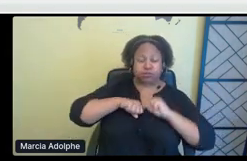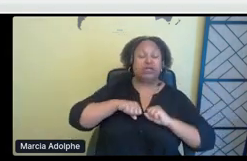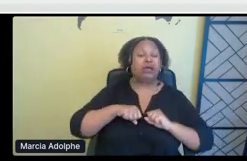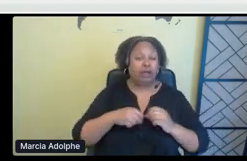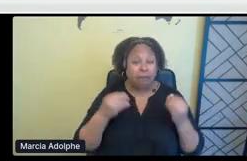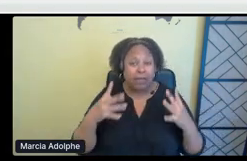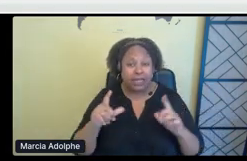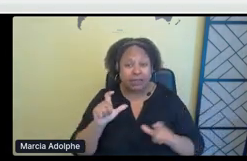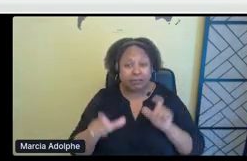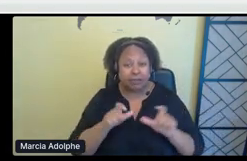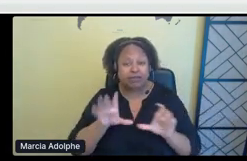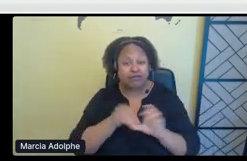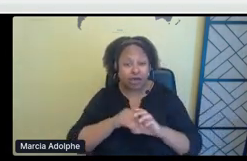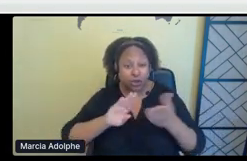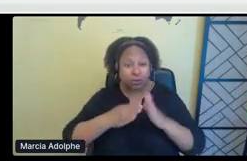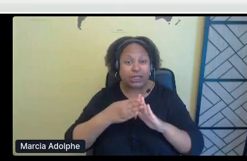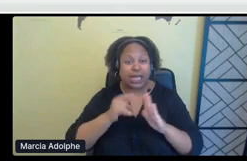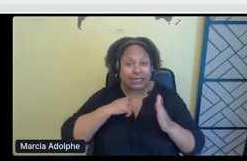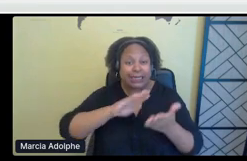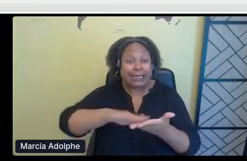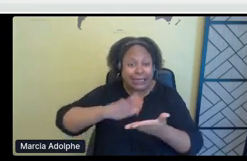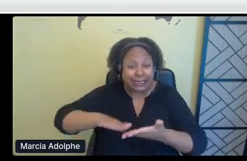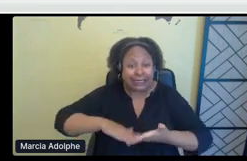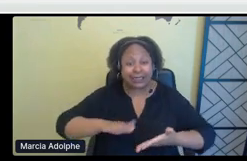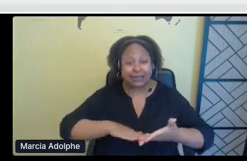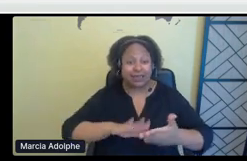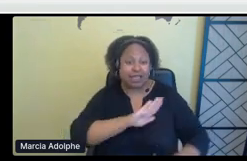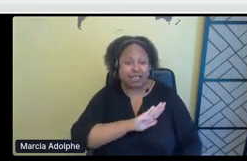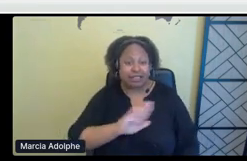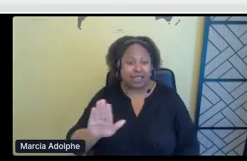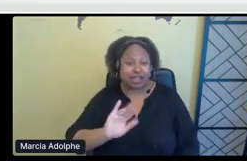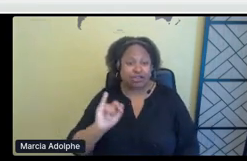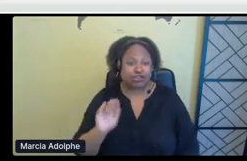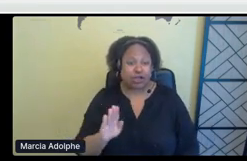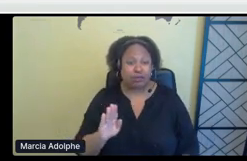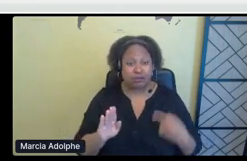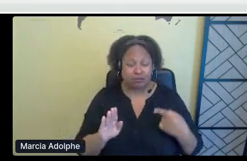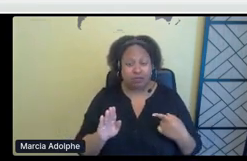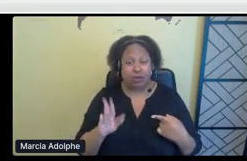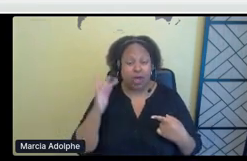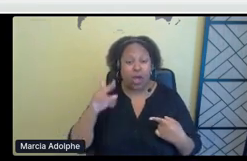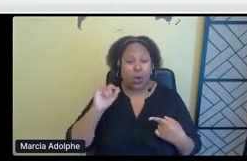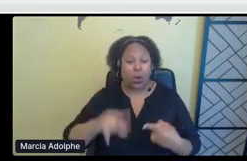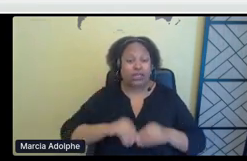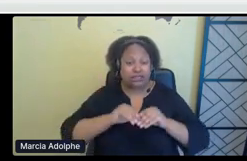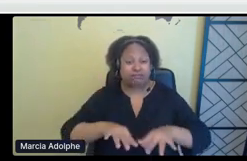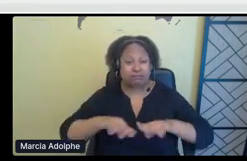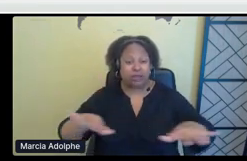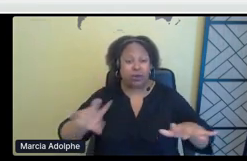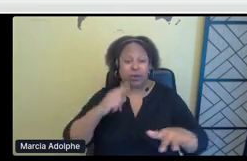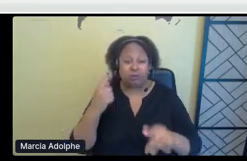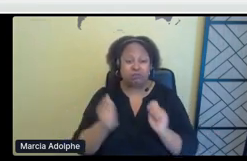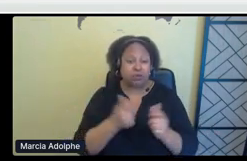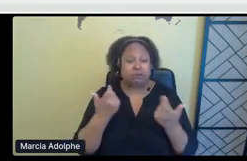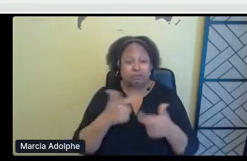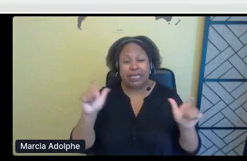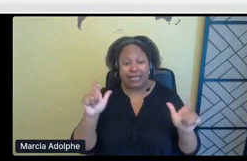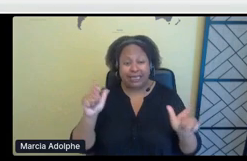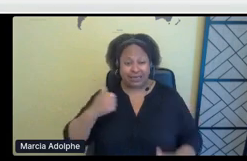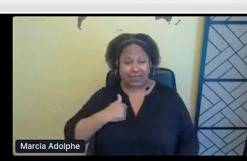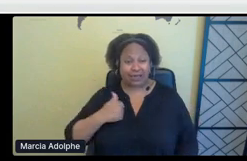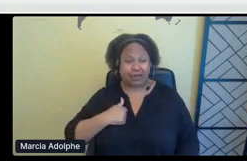can see here had to clean up as the jobs of this oil, massive oil spill, one of the biggest in Canada and Alberta's history.